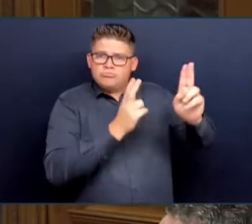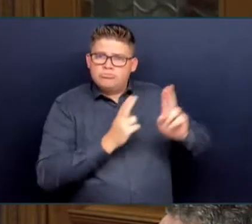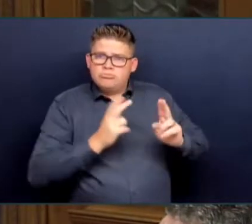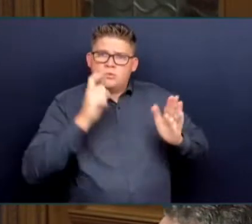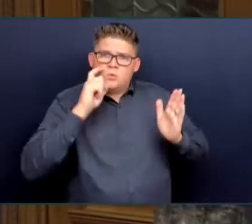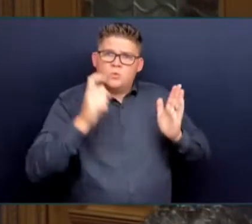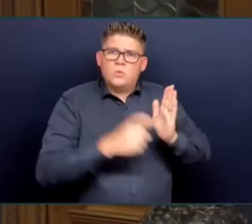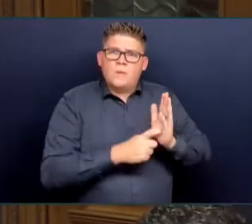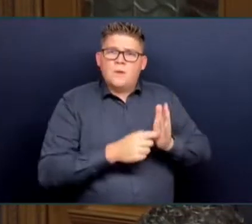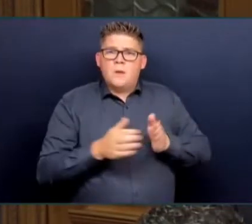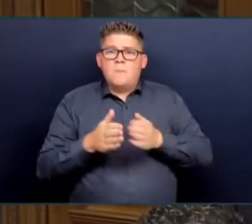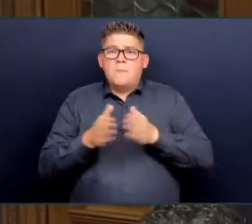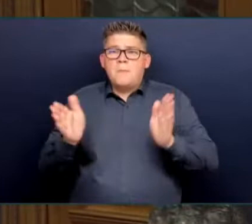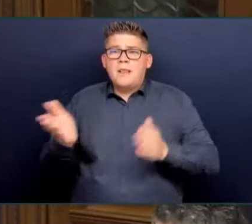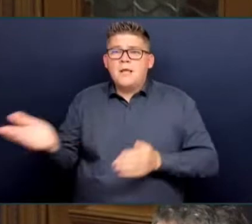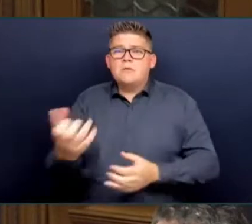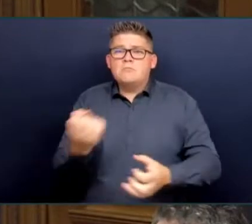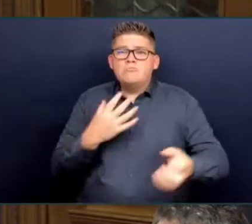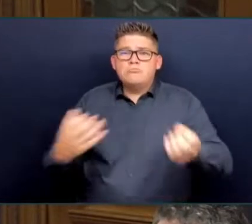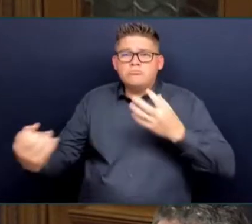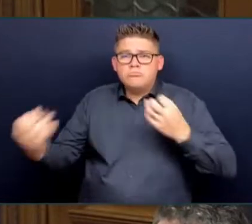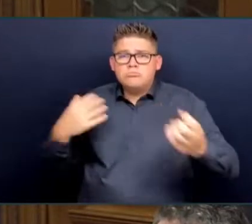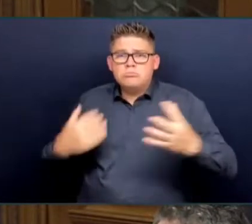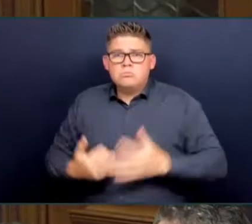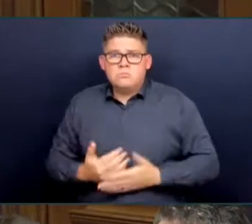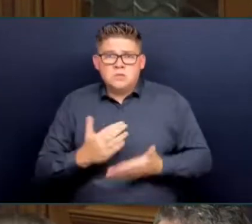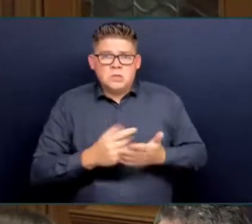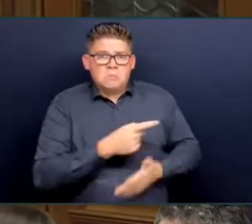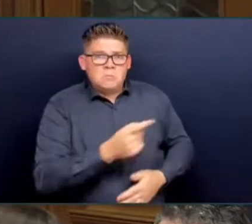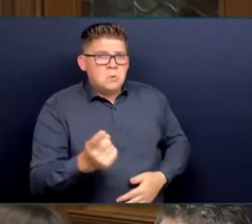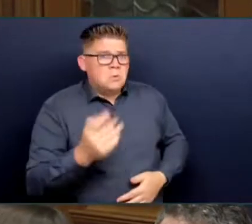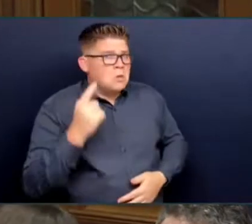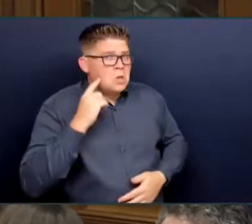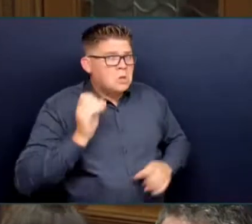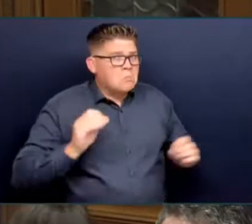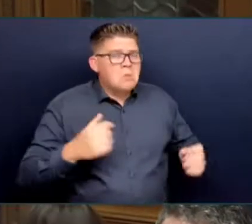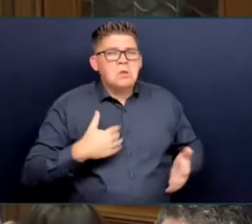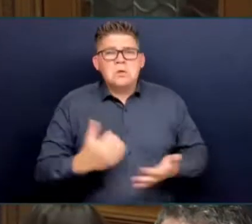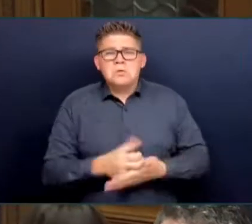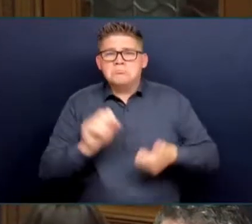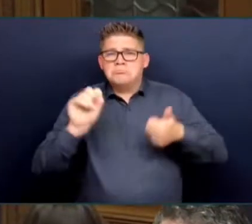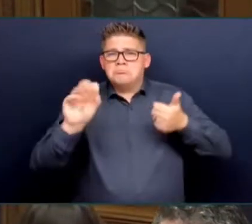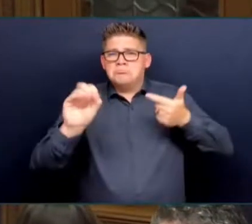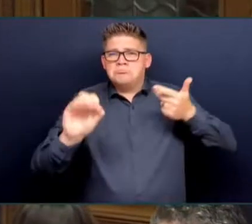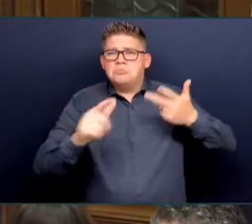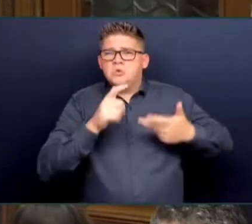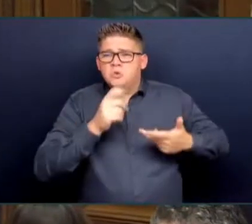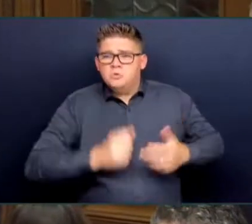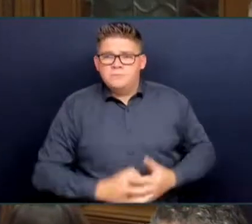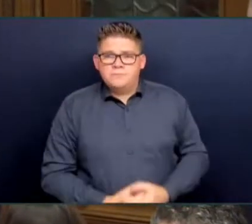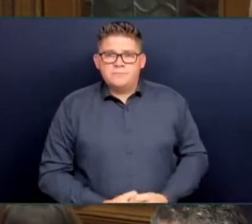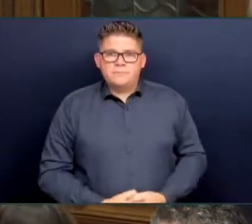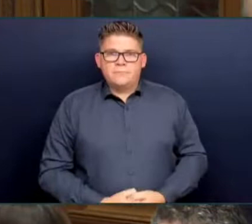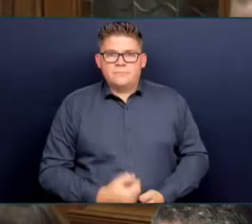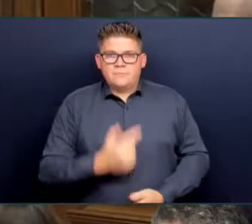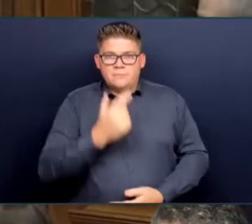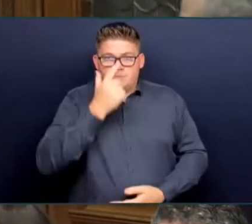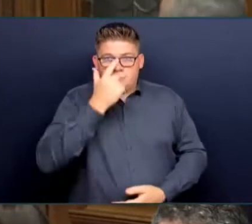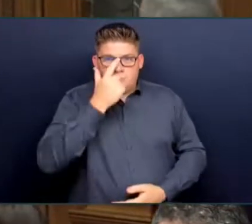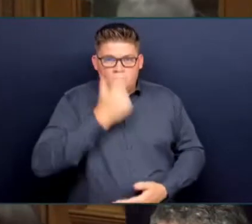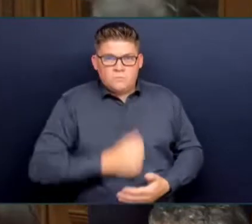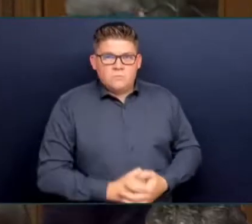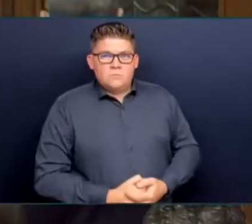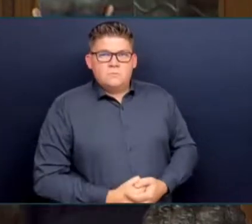may be familiar. Let me read it, and I'll identify the person afterwards. Kudos to the Ministry of Energy, Mines and Low Carbon